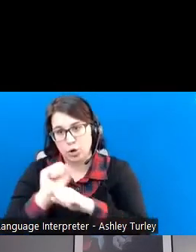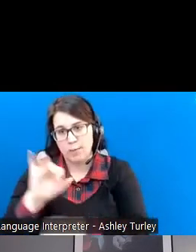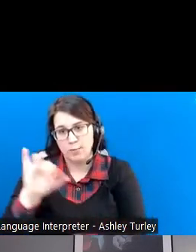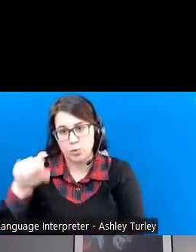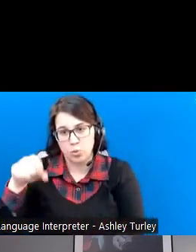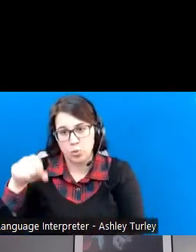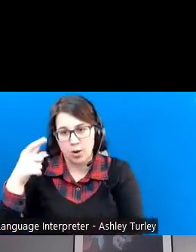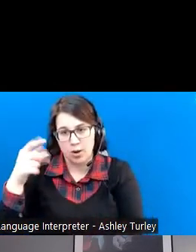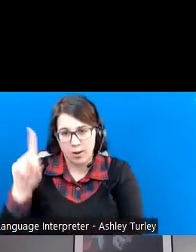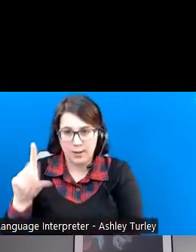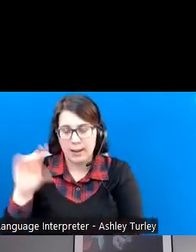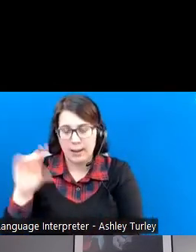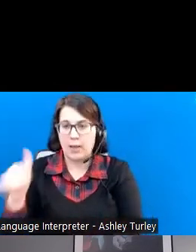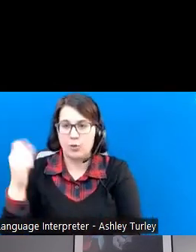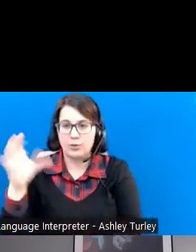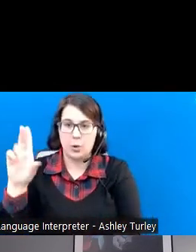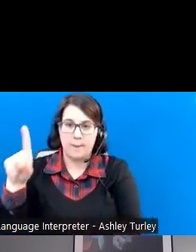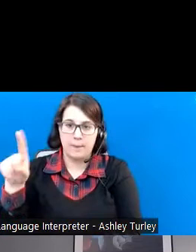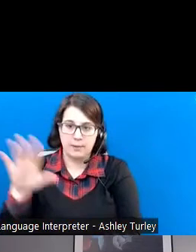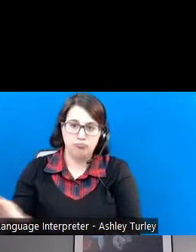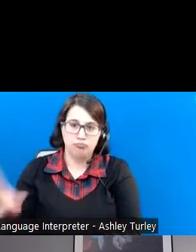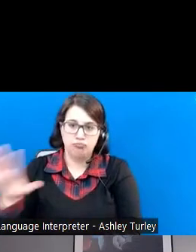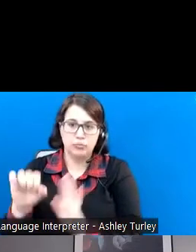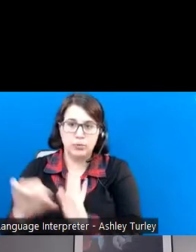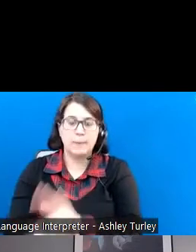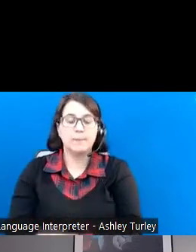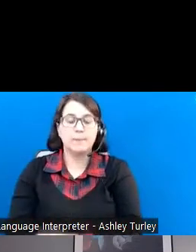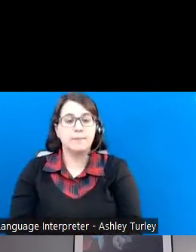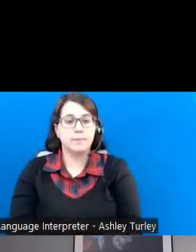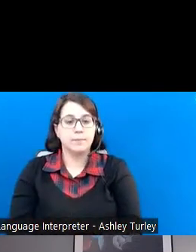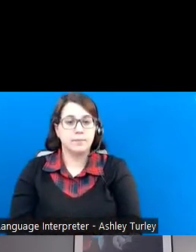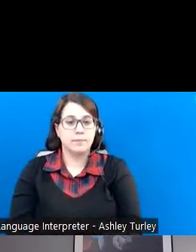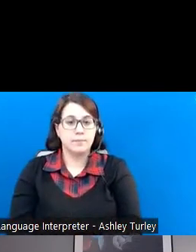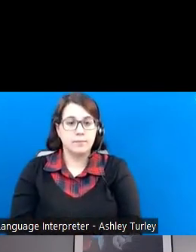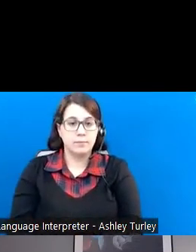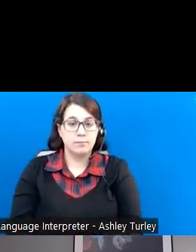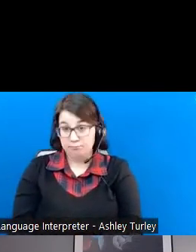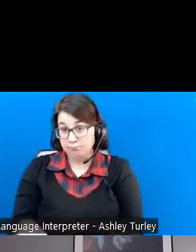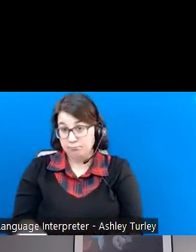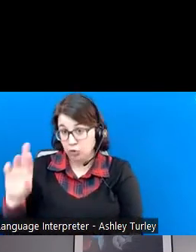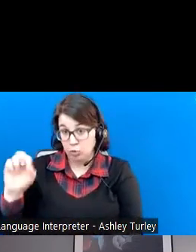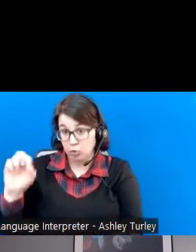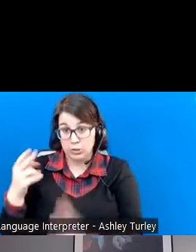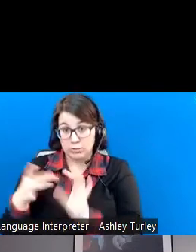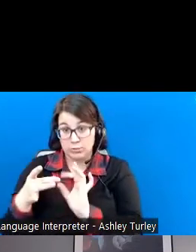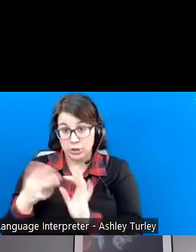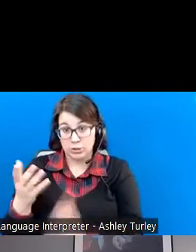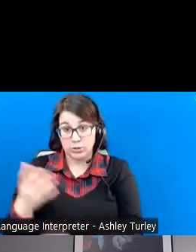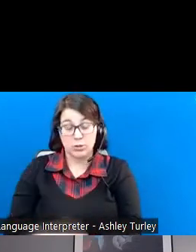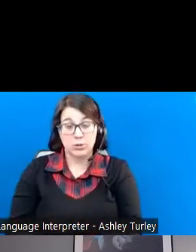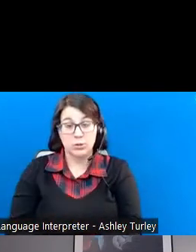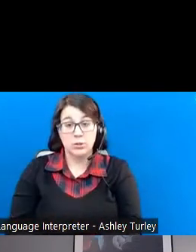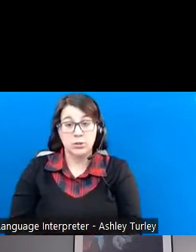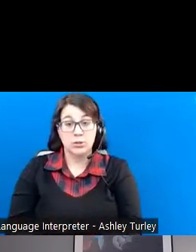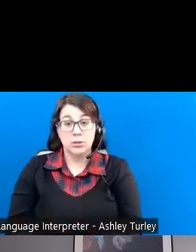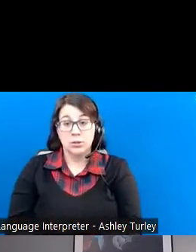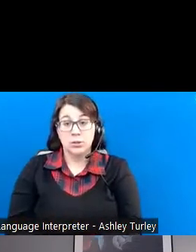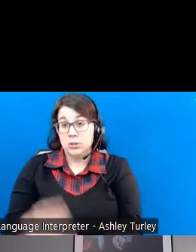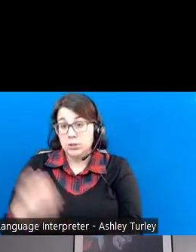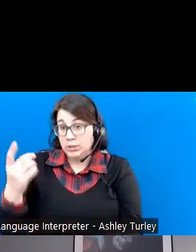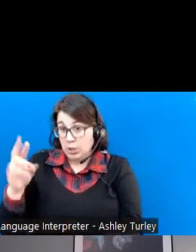CRPs across the state. So like Rich said, DRS helps